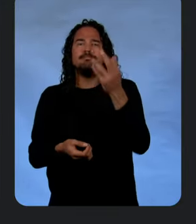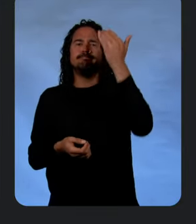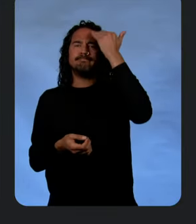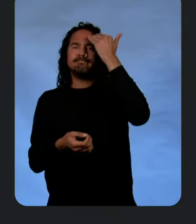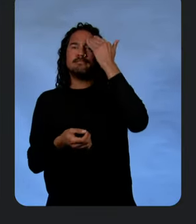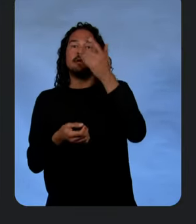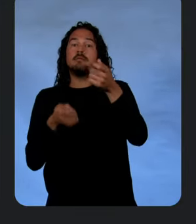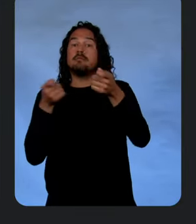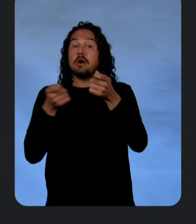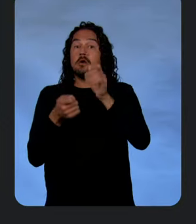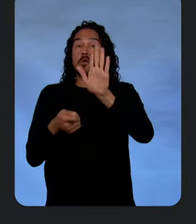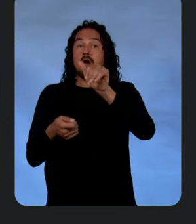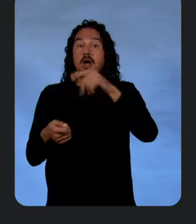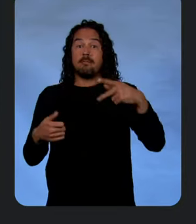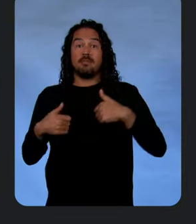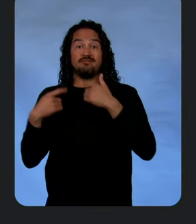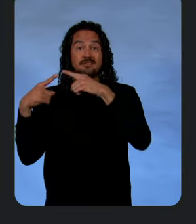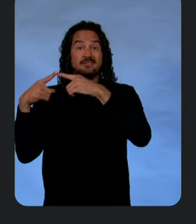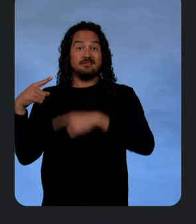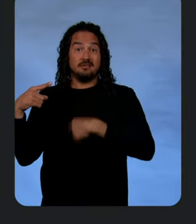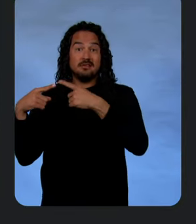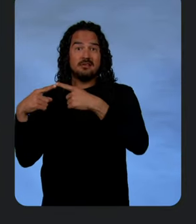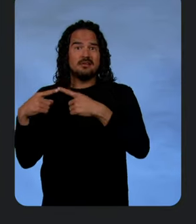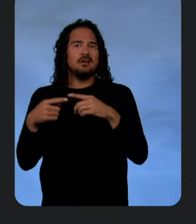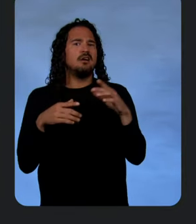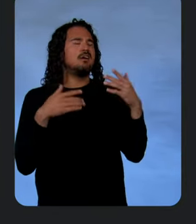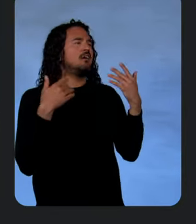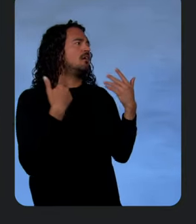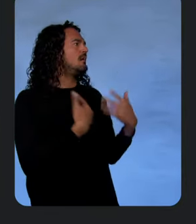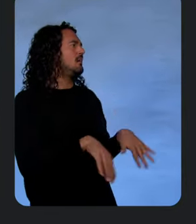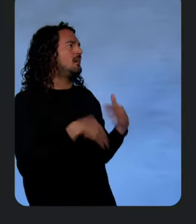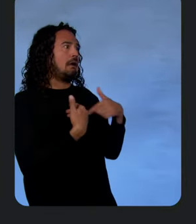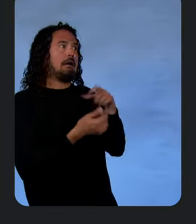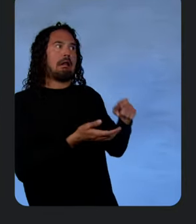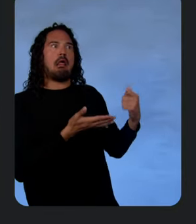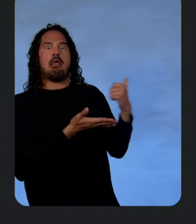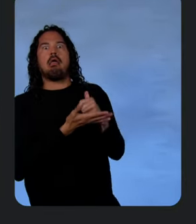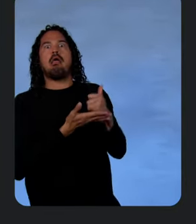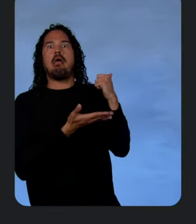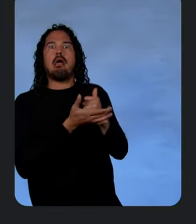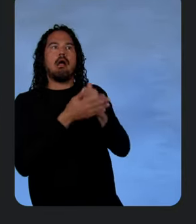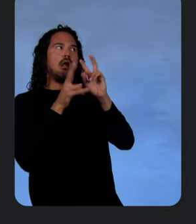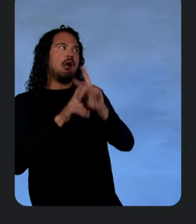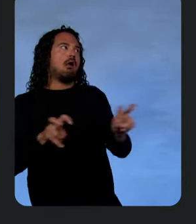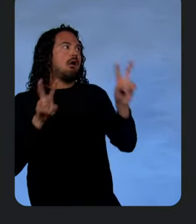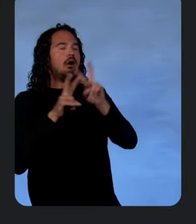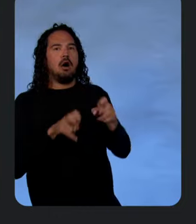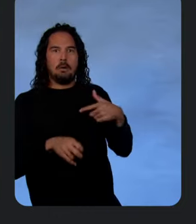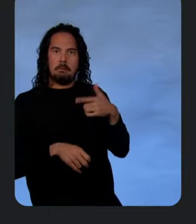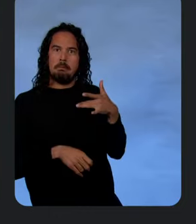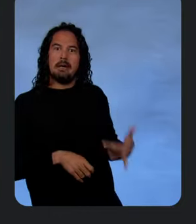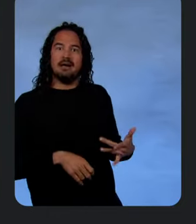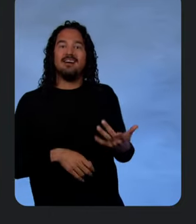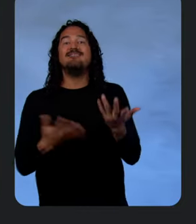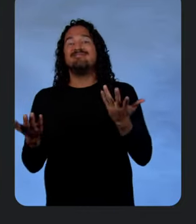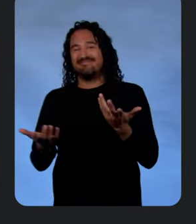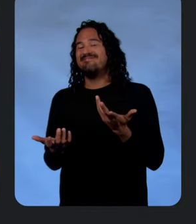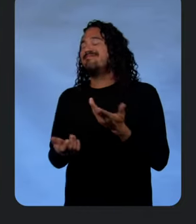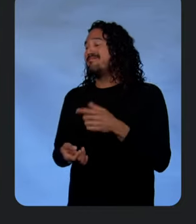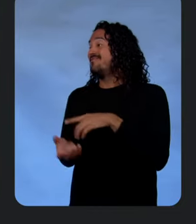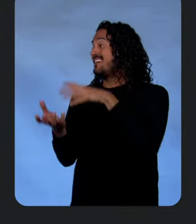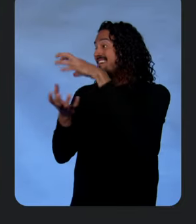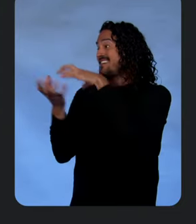application lifecycle. Yeah. I need help in big ways, troubleshooting apps. You know this. I'm not good at this. Yeah. And that's one place where